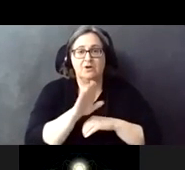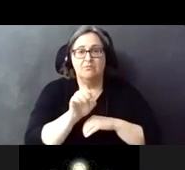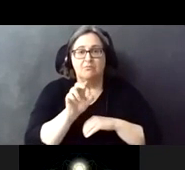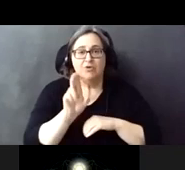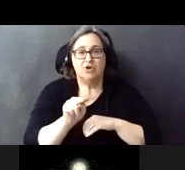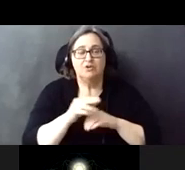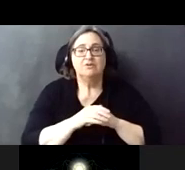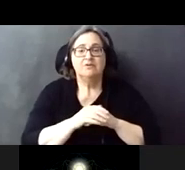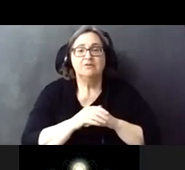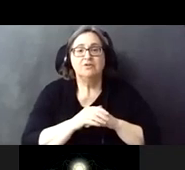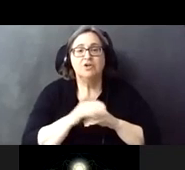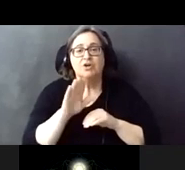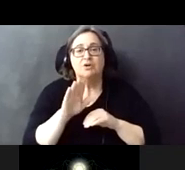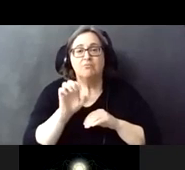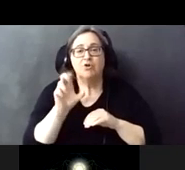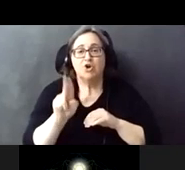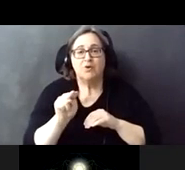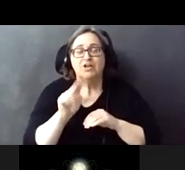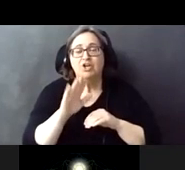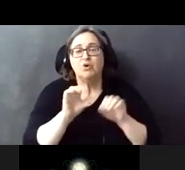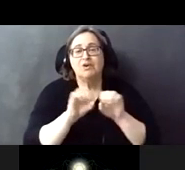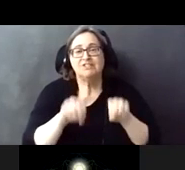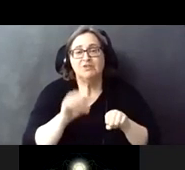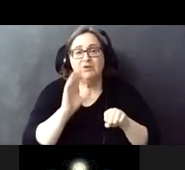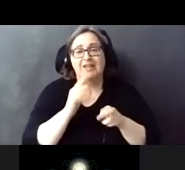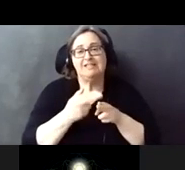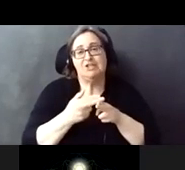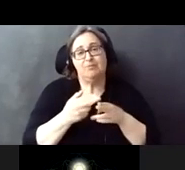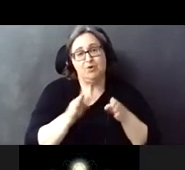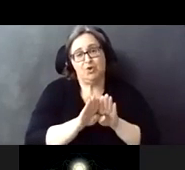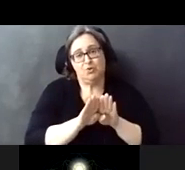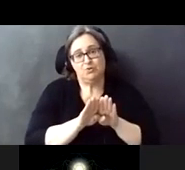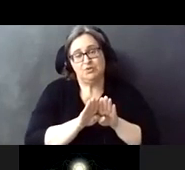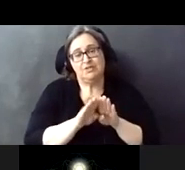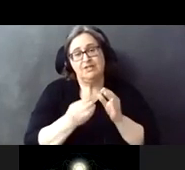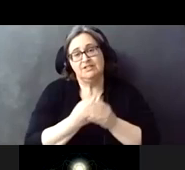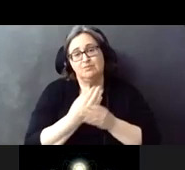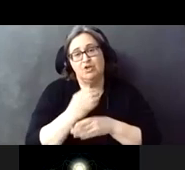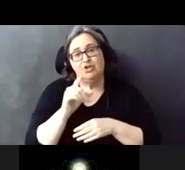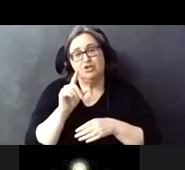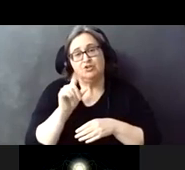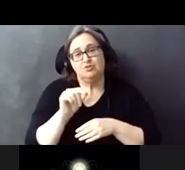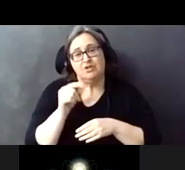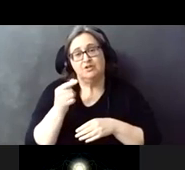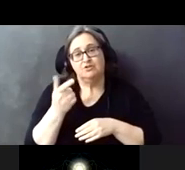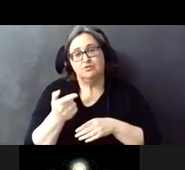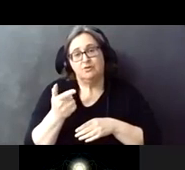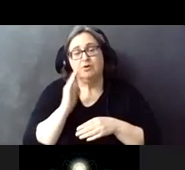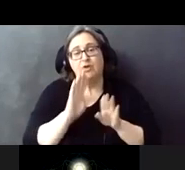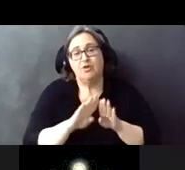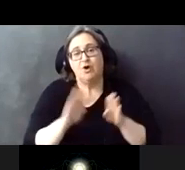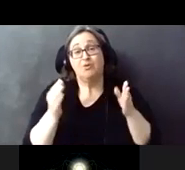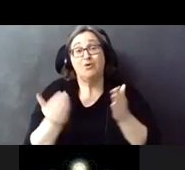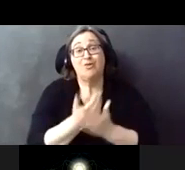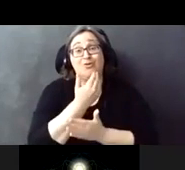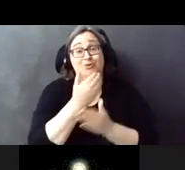if your station is berwin your station will temporarily close in spring 2021 and will reopen with a